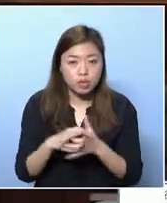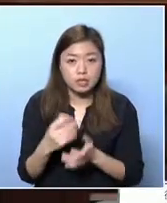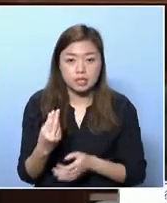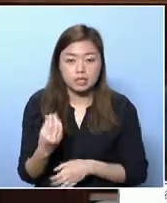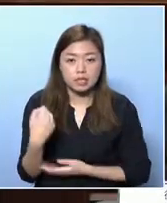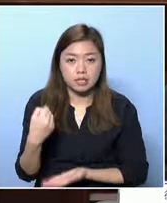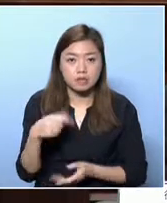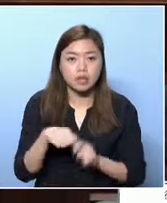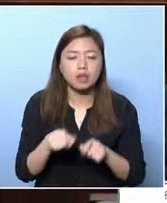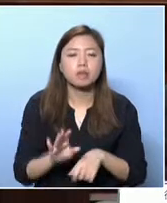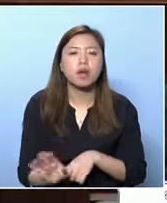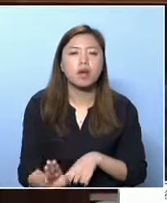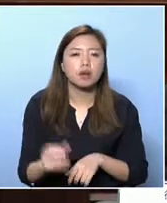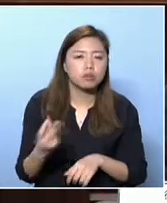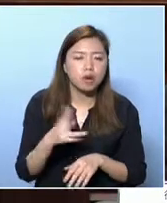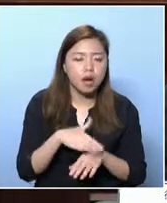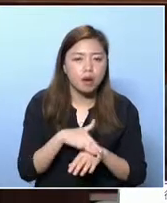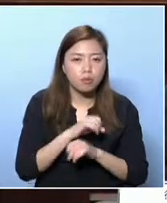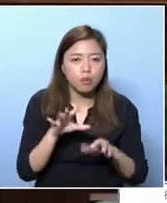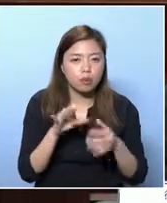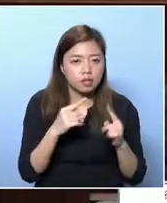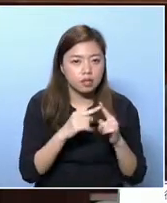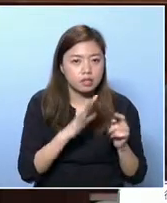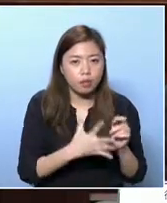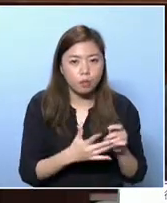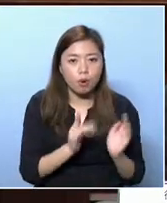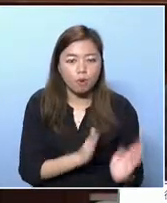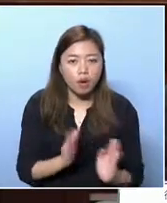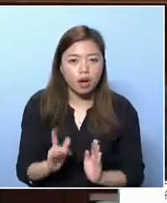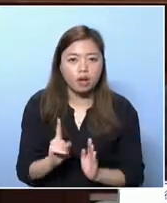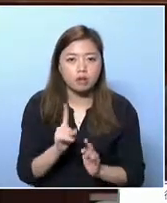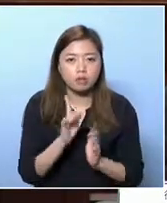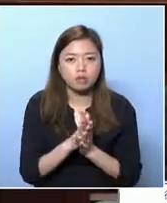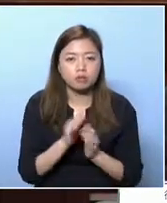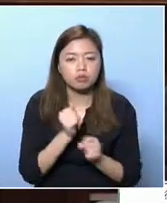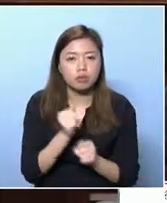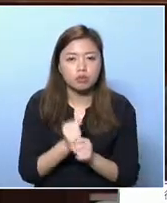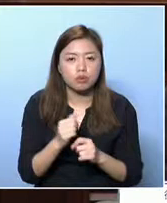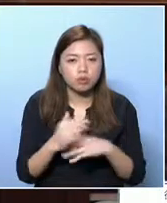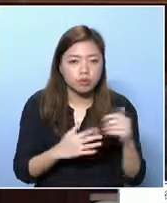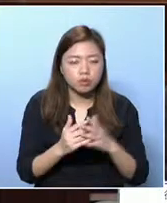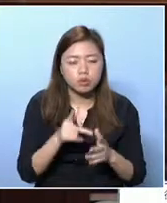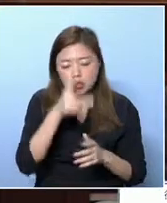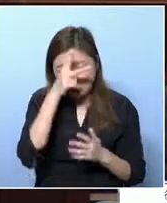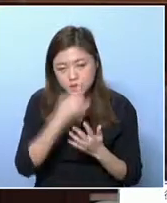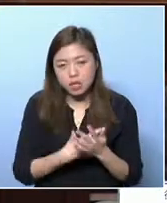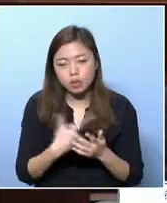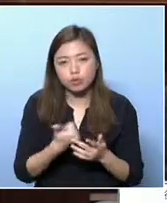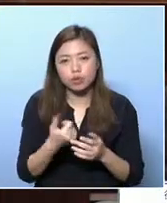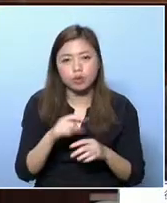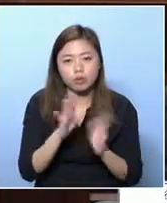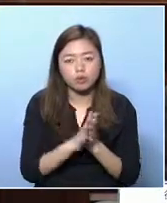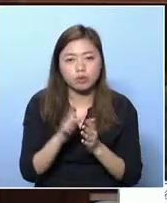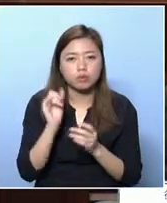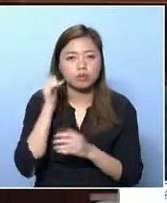It's not just a matter of money, as the chairman said. It's about deployment of